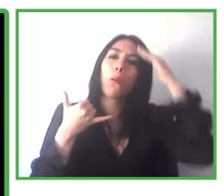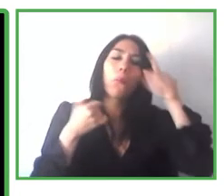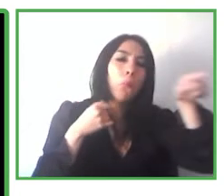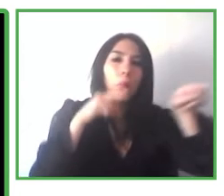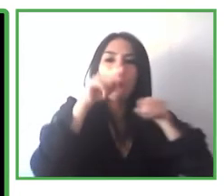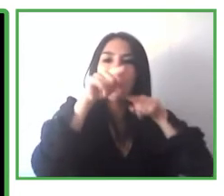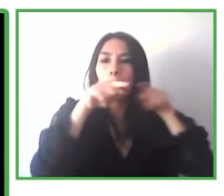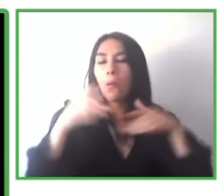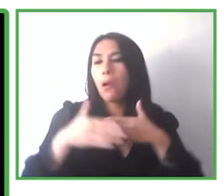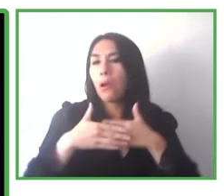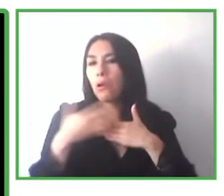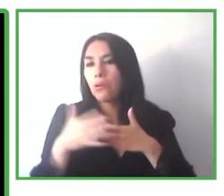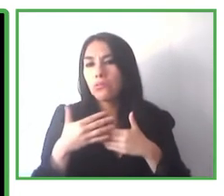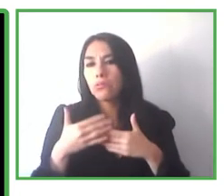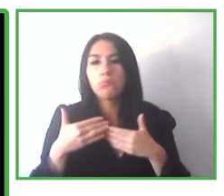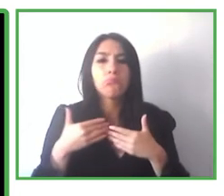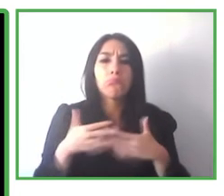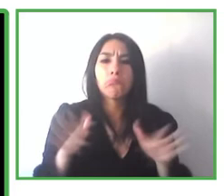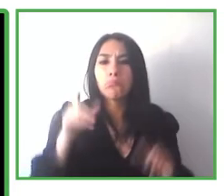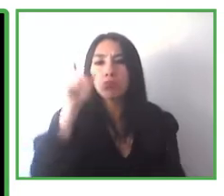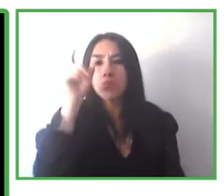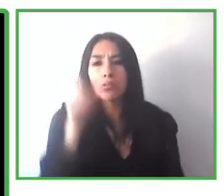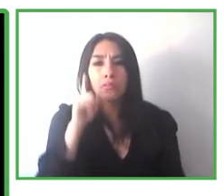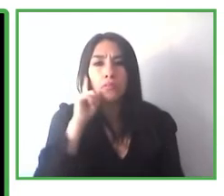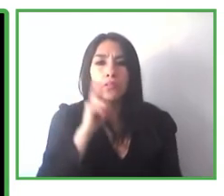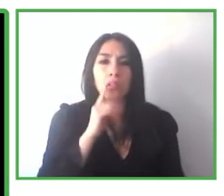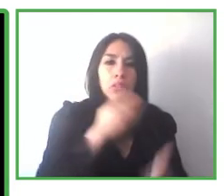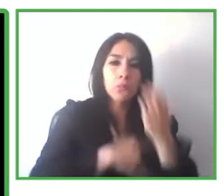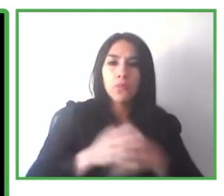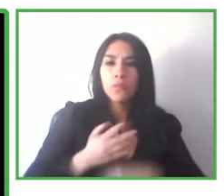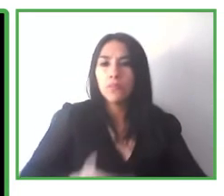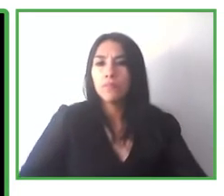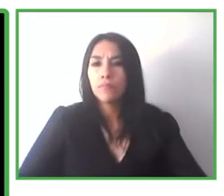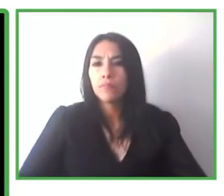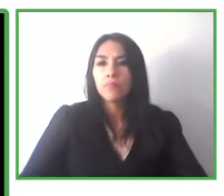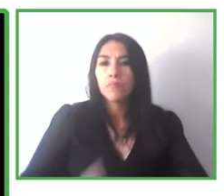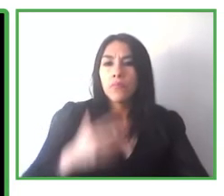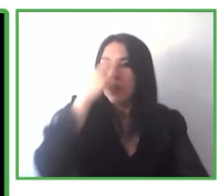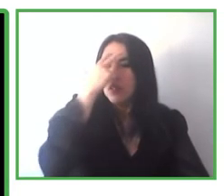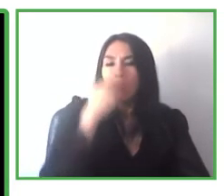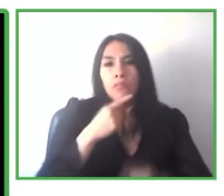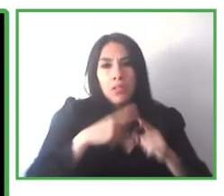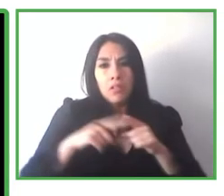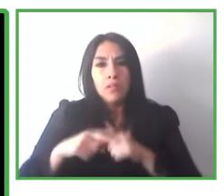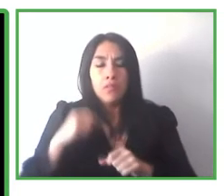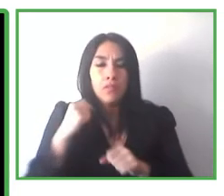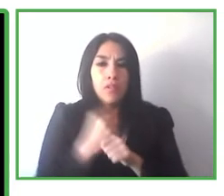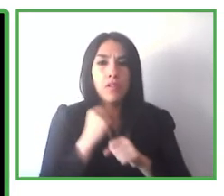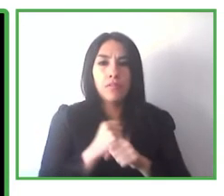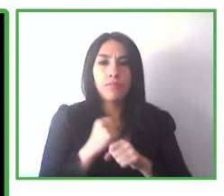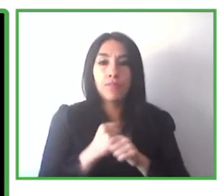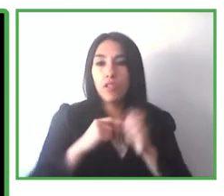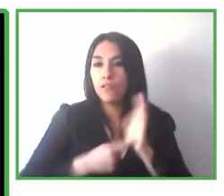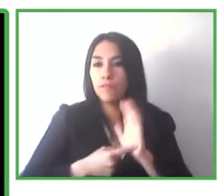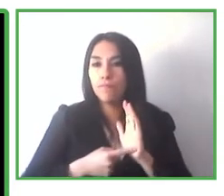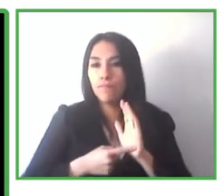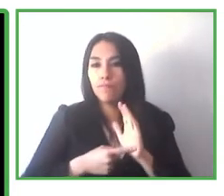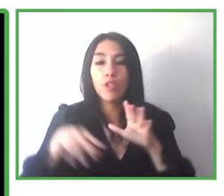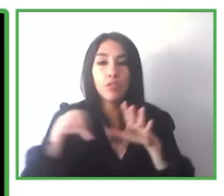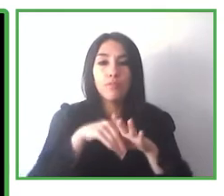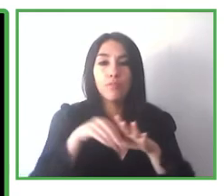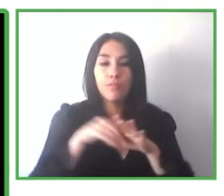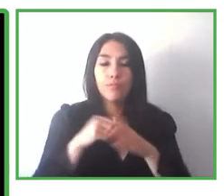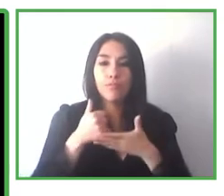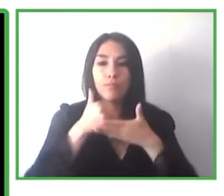that the users that can see will receive. So we are including people with a visual